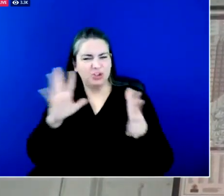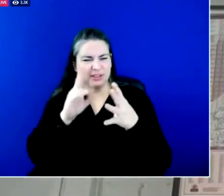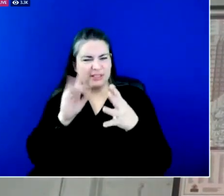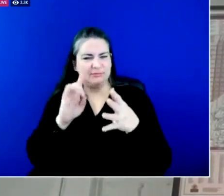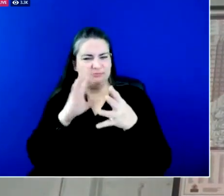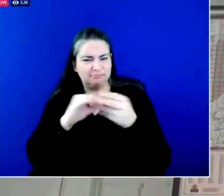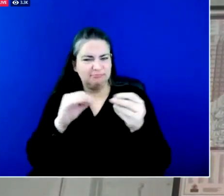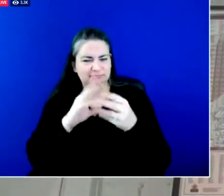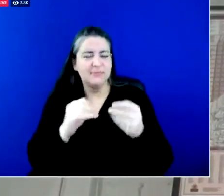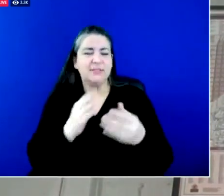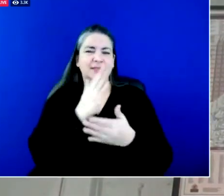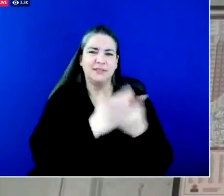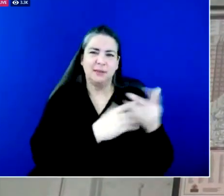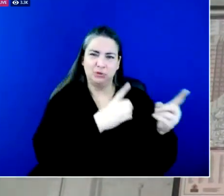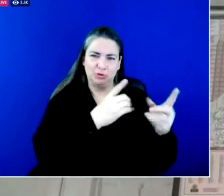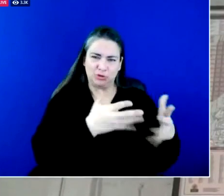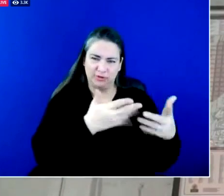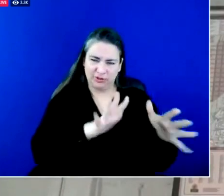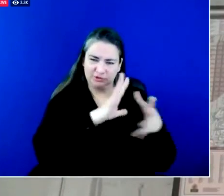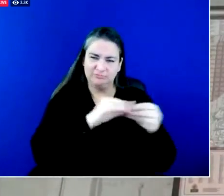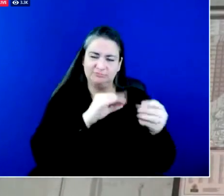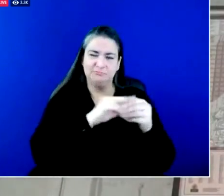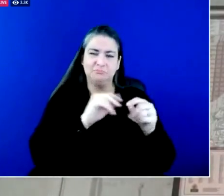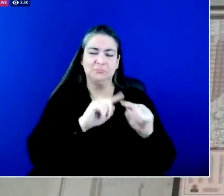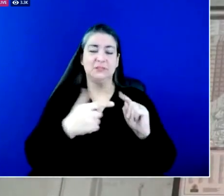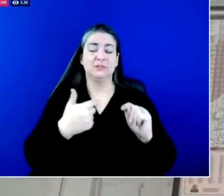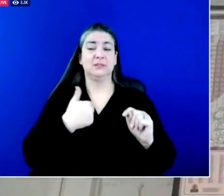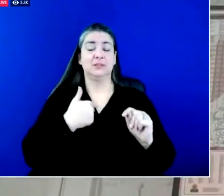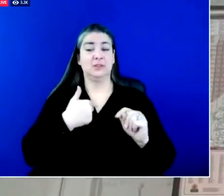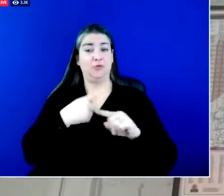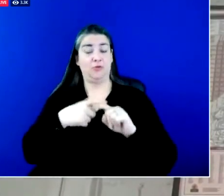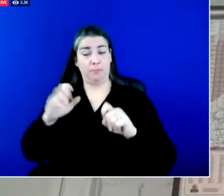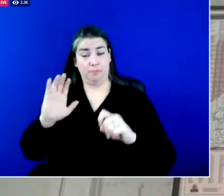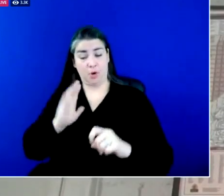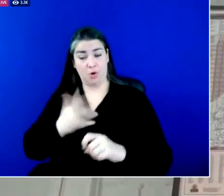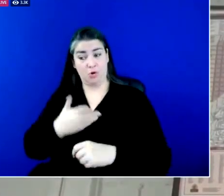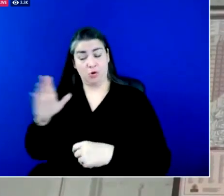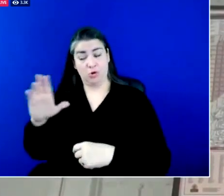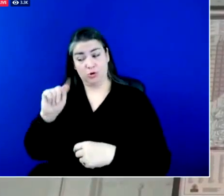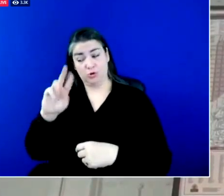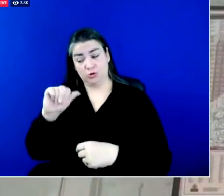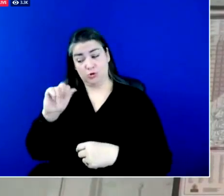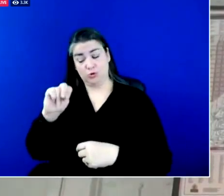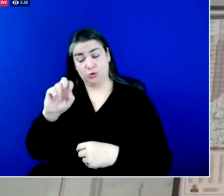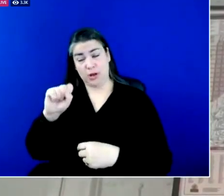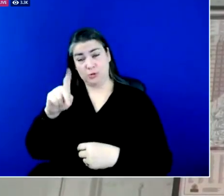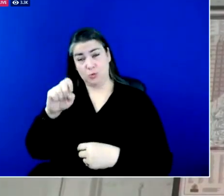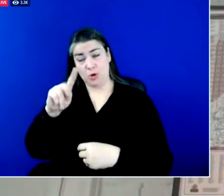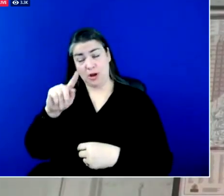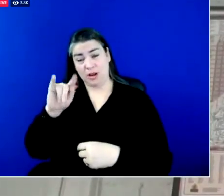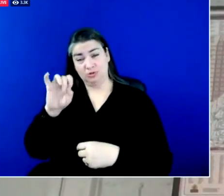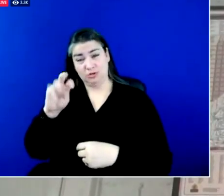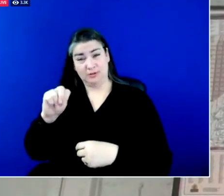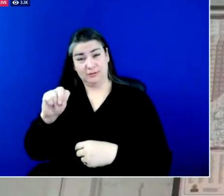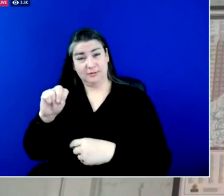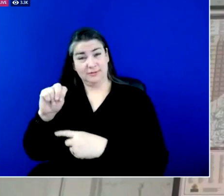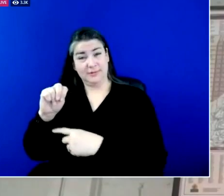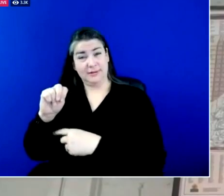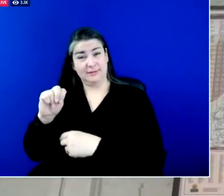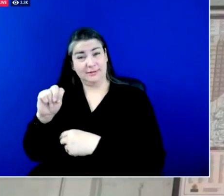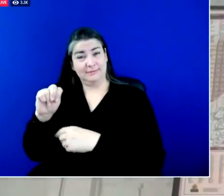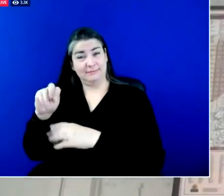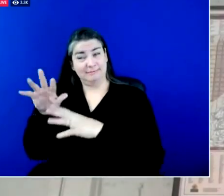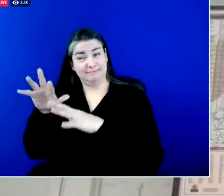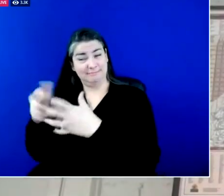it by the director. In fact from the transportation cabinet I would just punctuate reiterate what the secretary